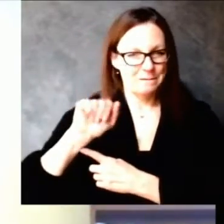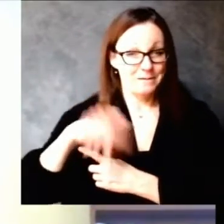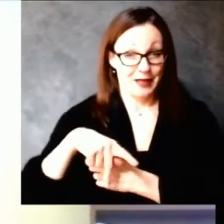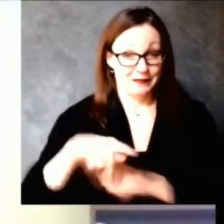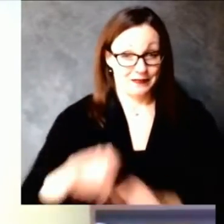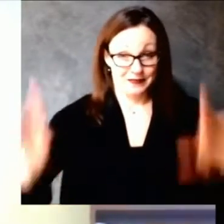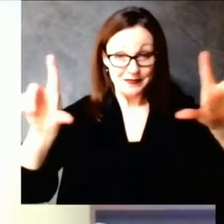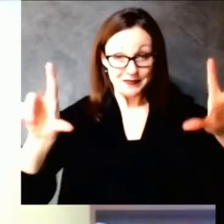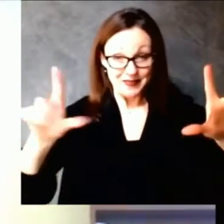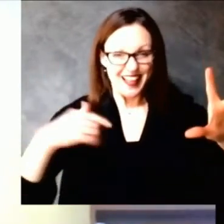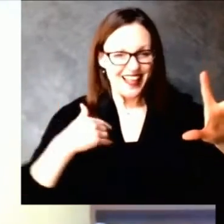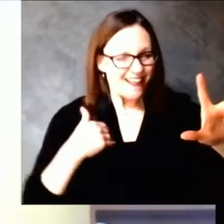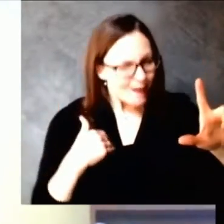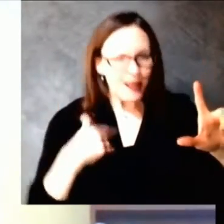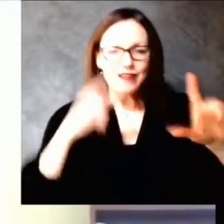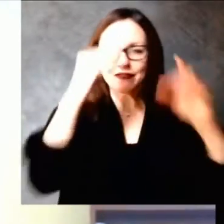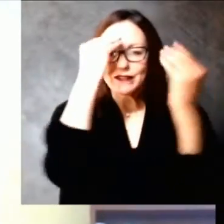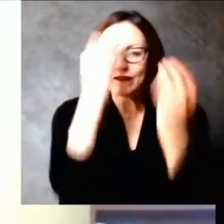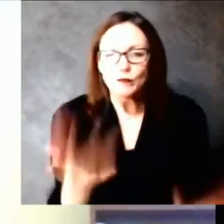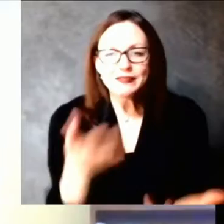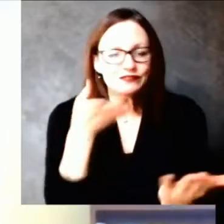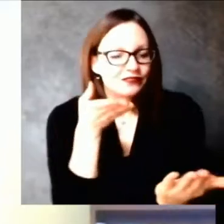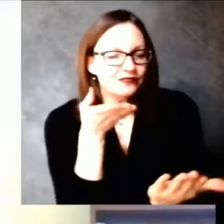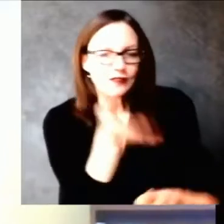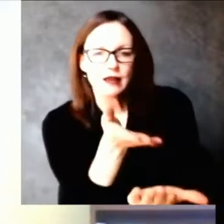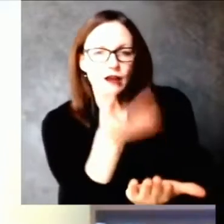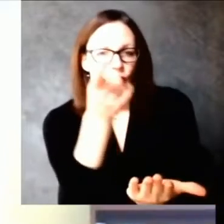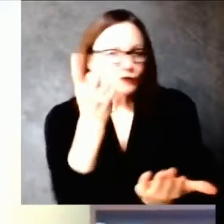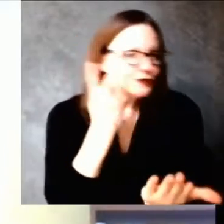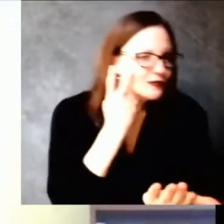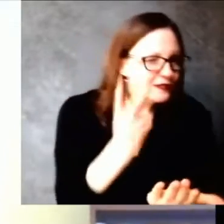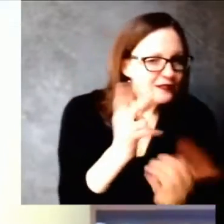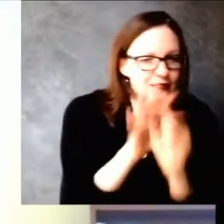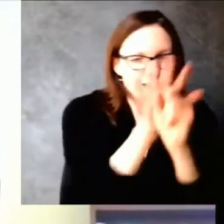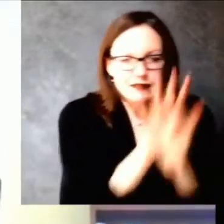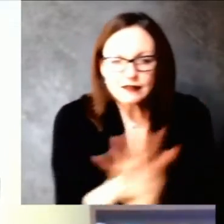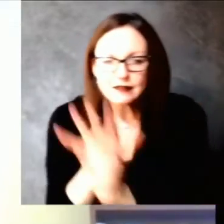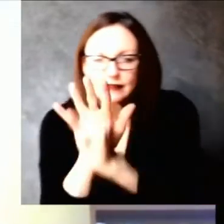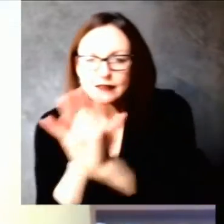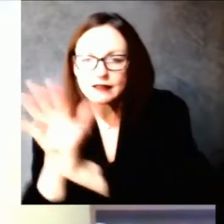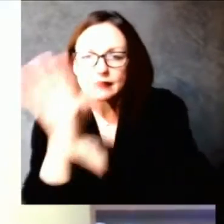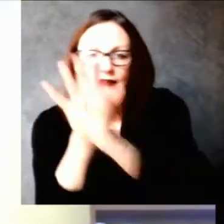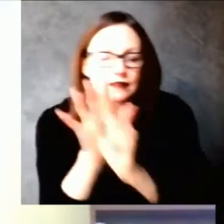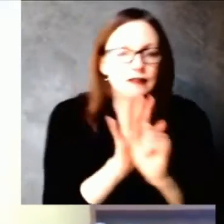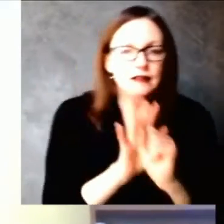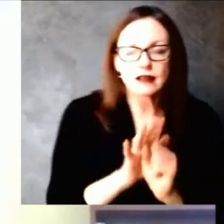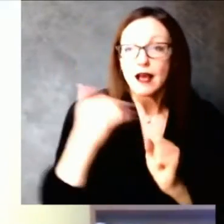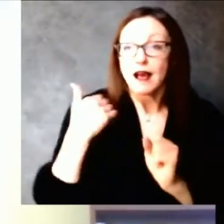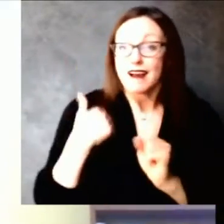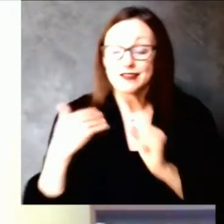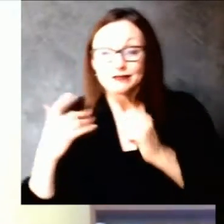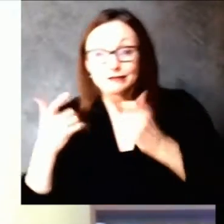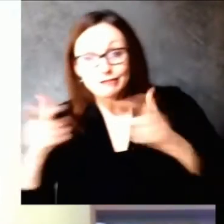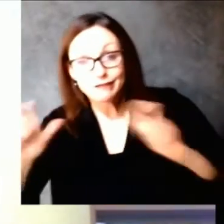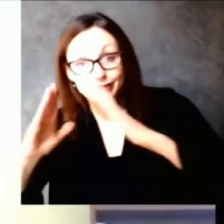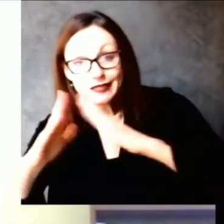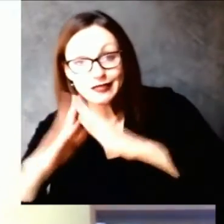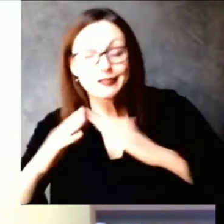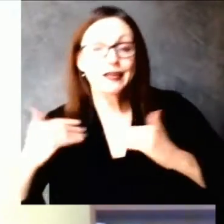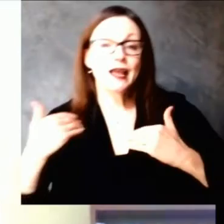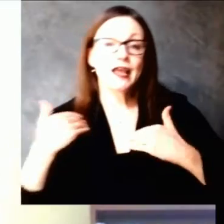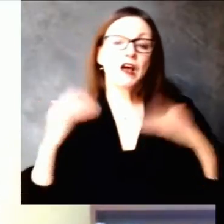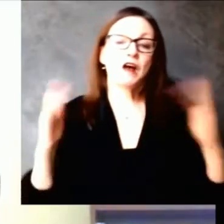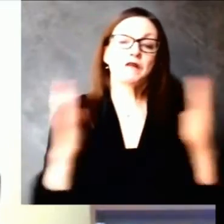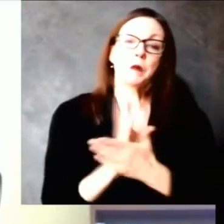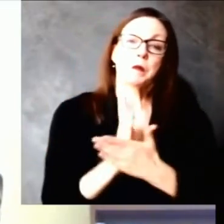we're getting equitable vaccine to each county. And we're also working with counties to be sure that there